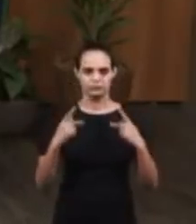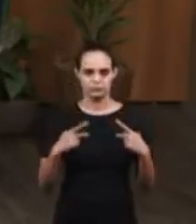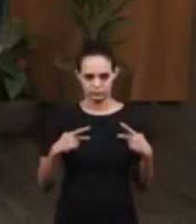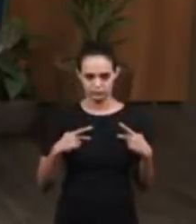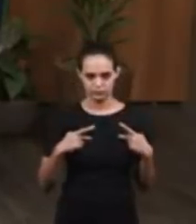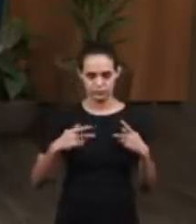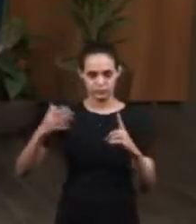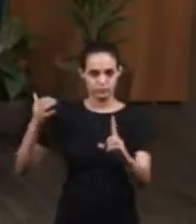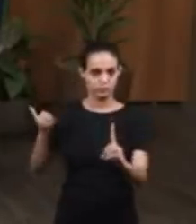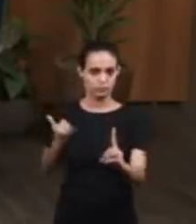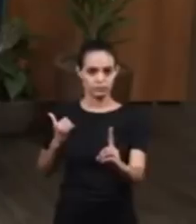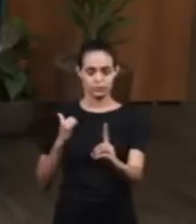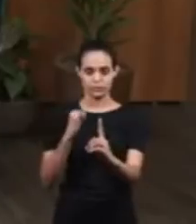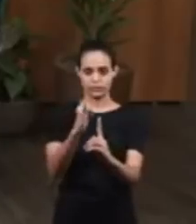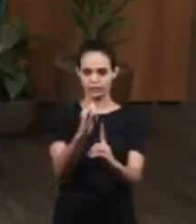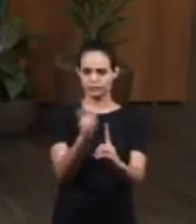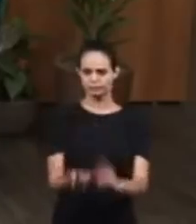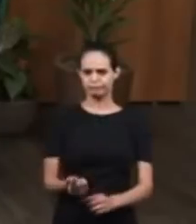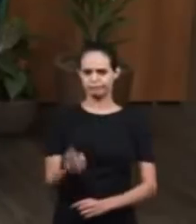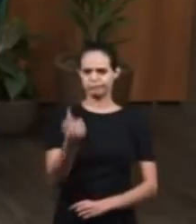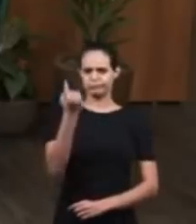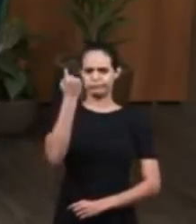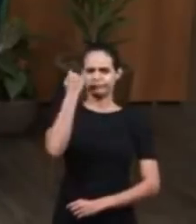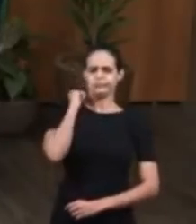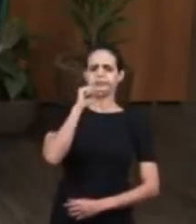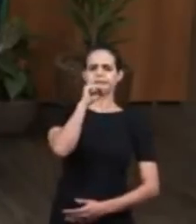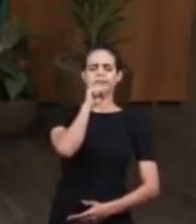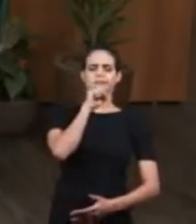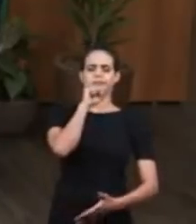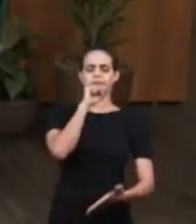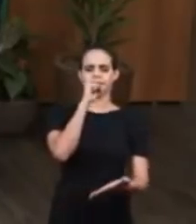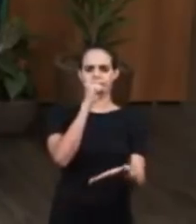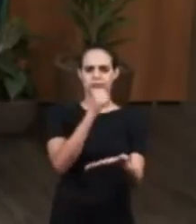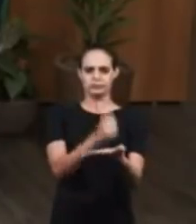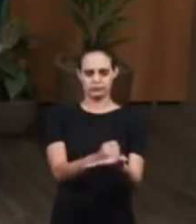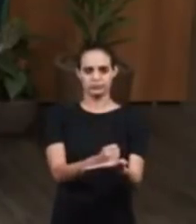Something that is prophesied since the Old Testament.